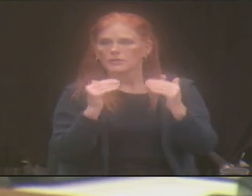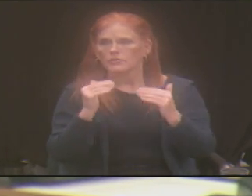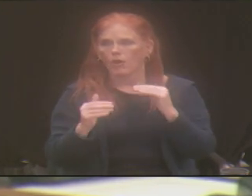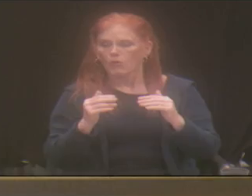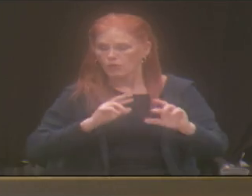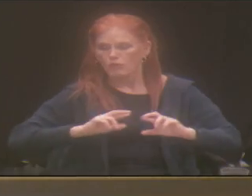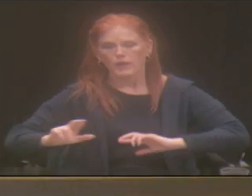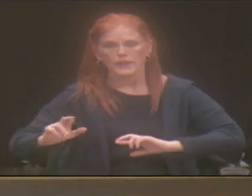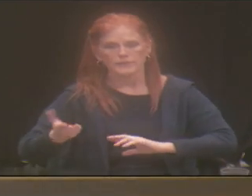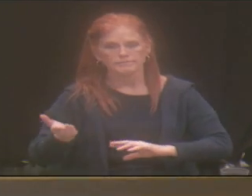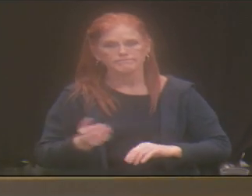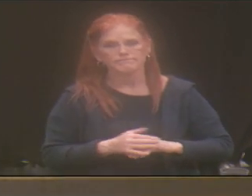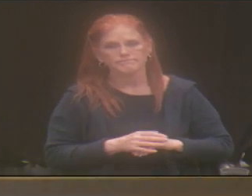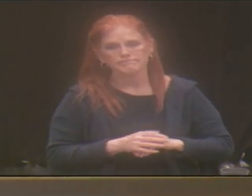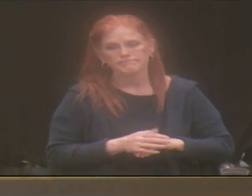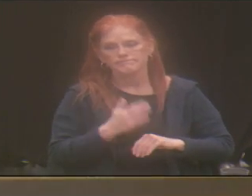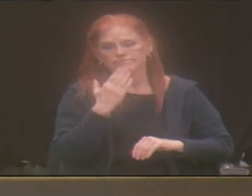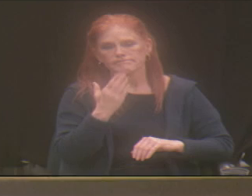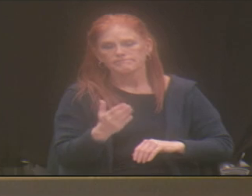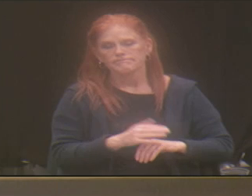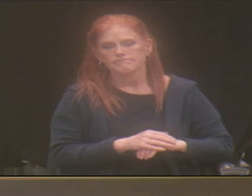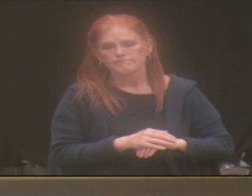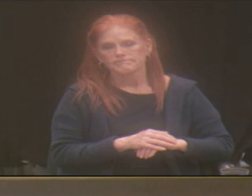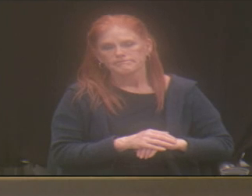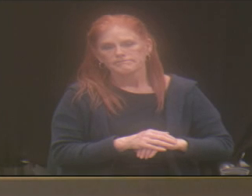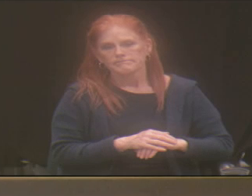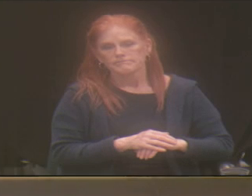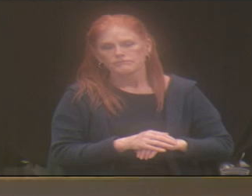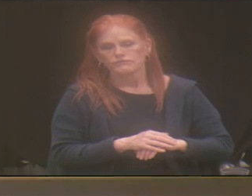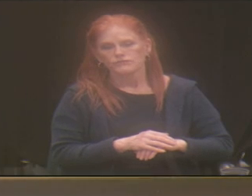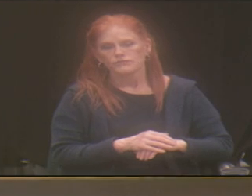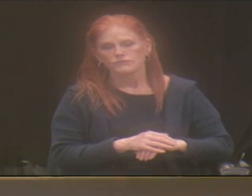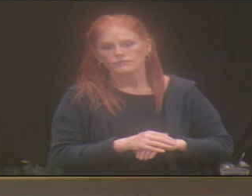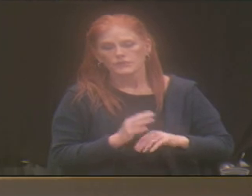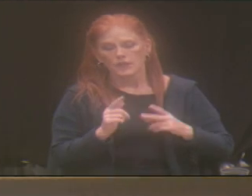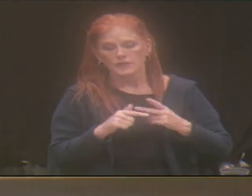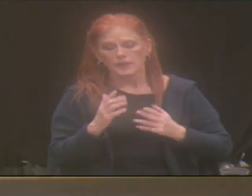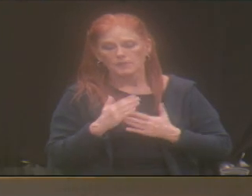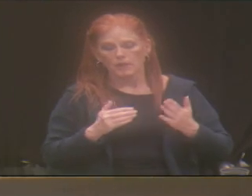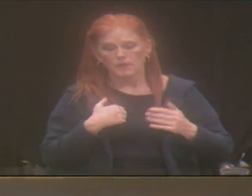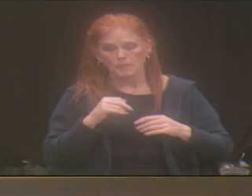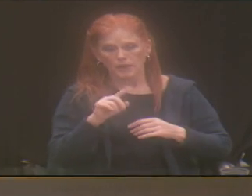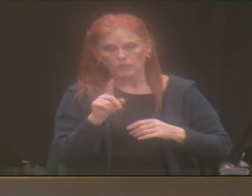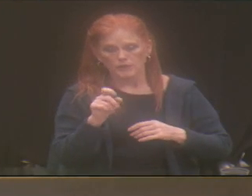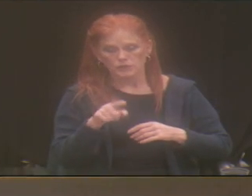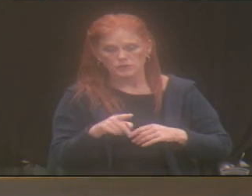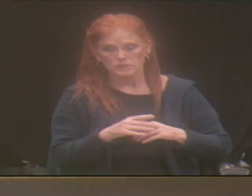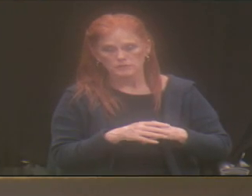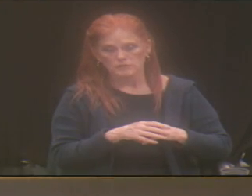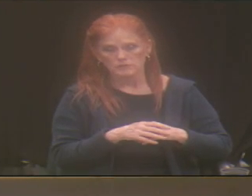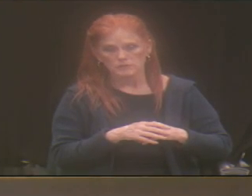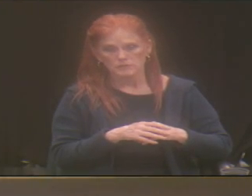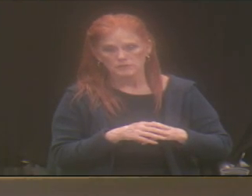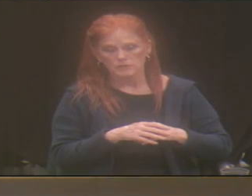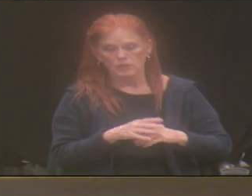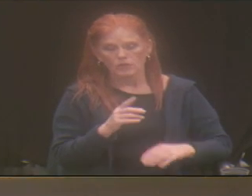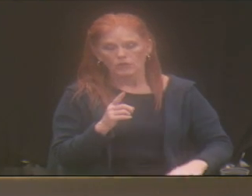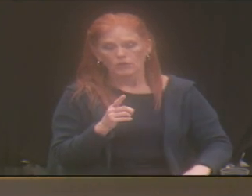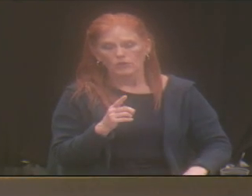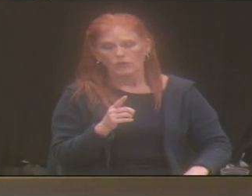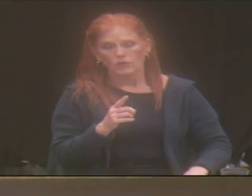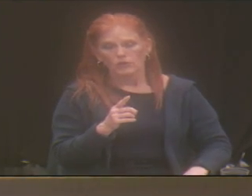So, okay. Thank you. The second part of my question. One thing that I think